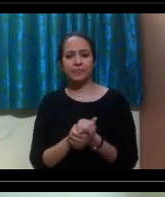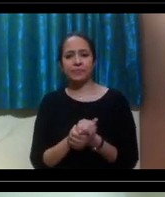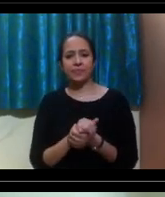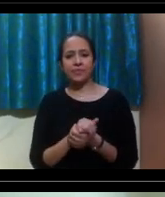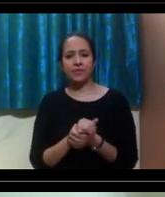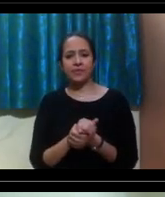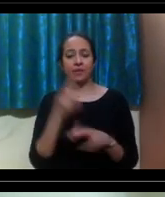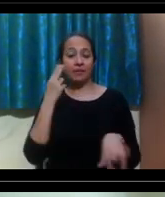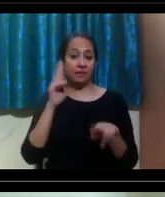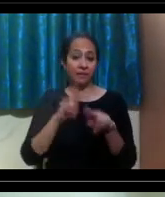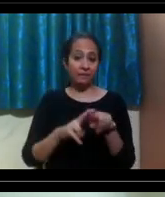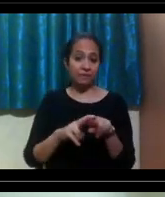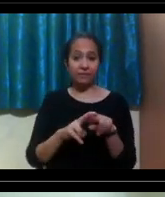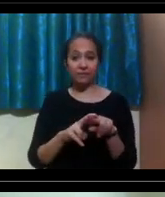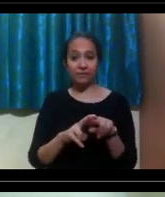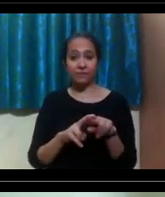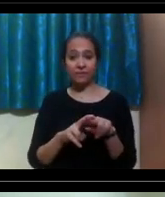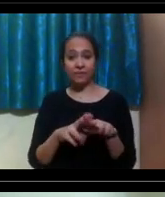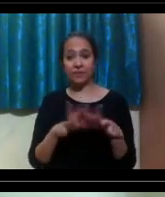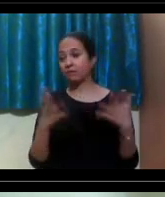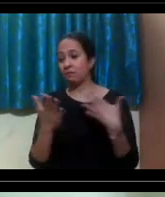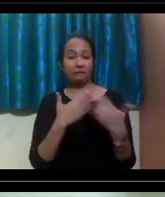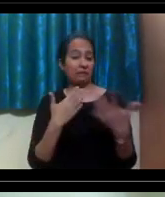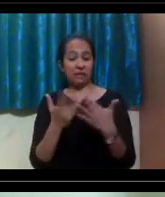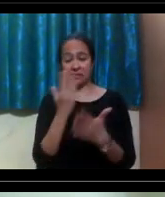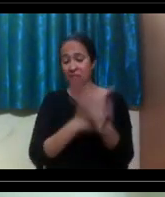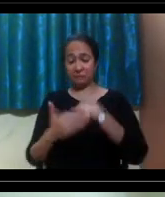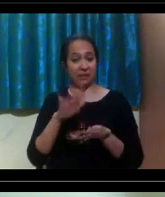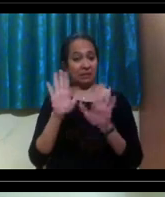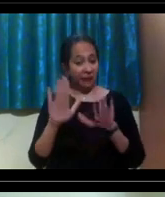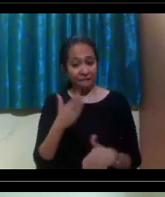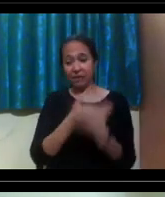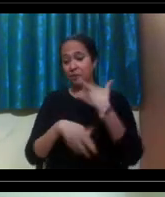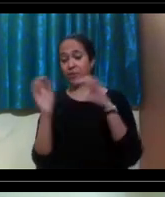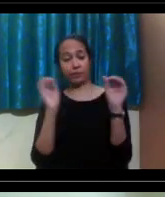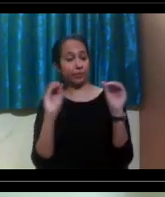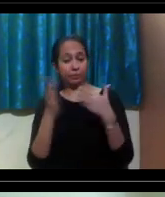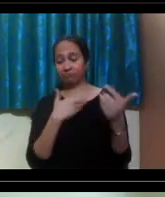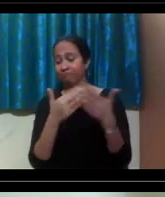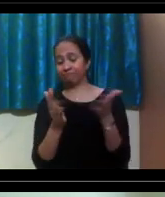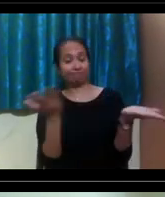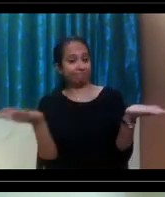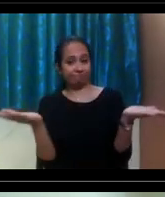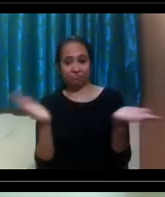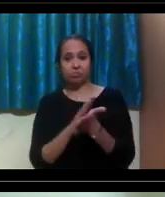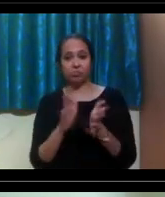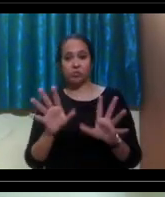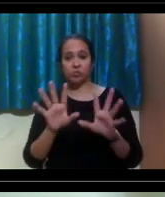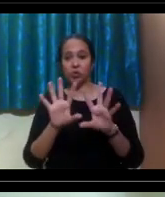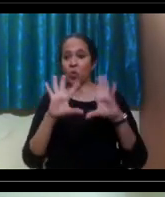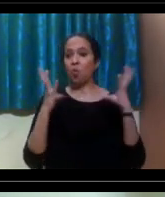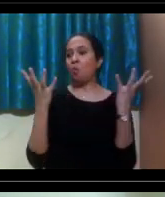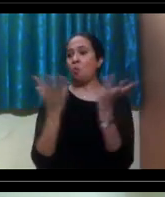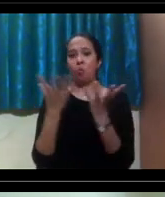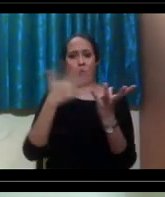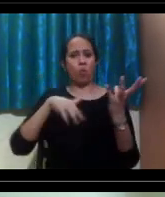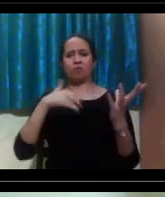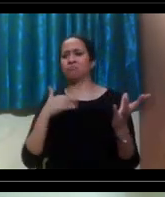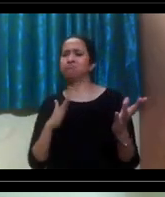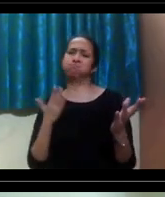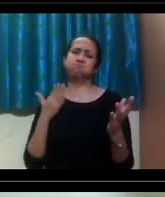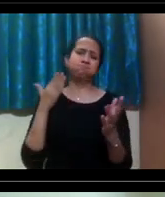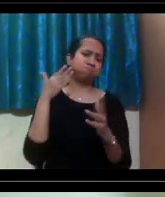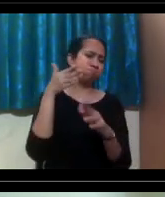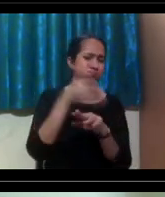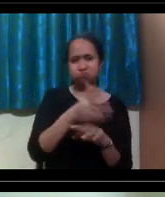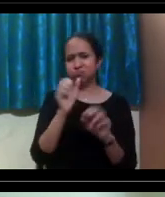you like despite whatever disability you may or may not have, um, the world is your oyster. know, you can go ahead and